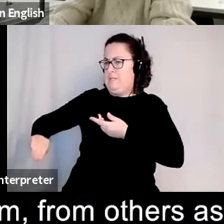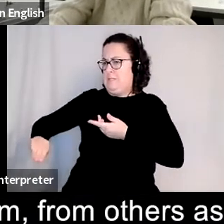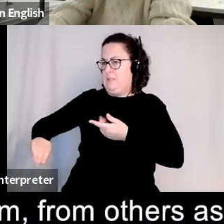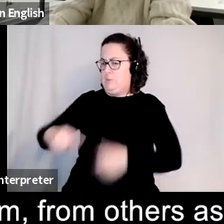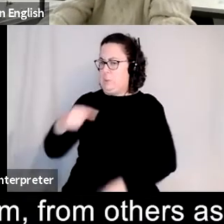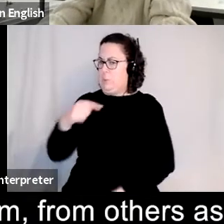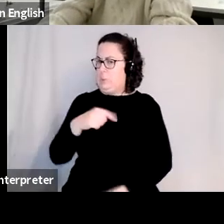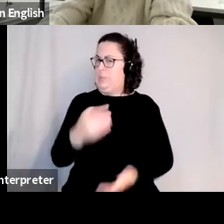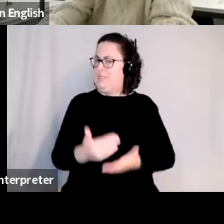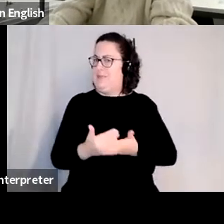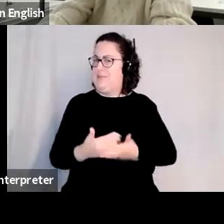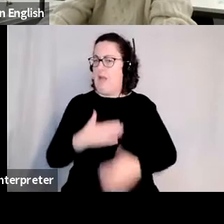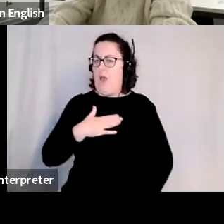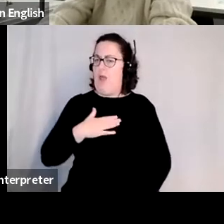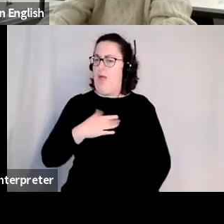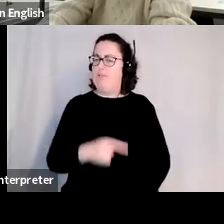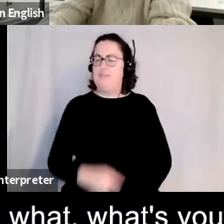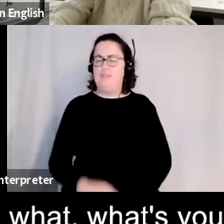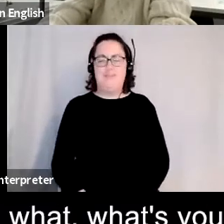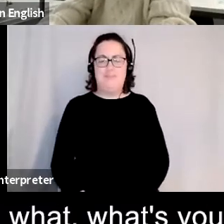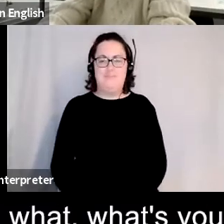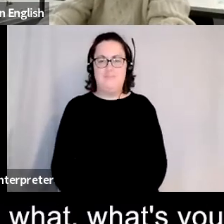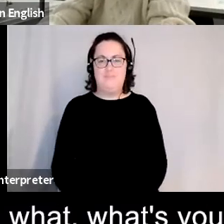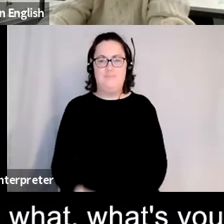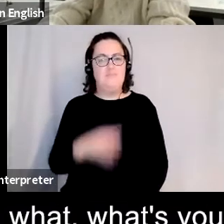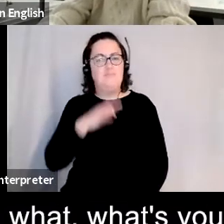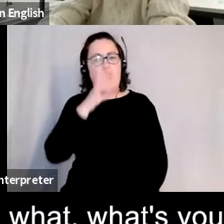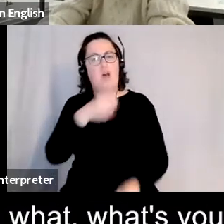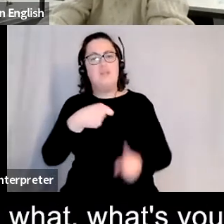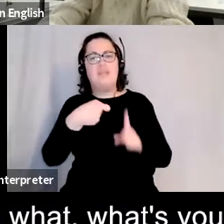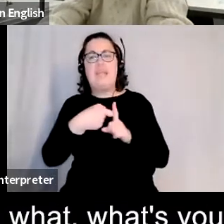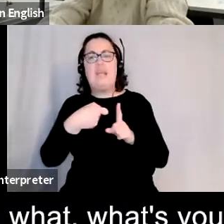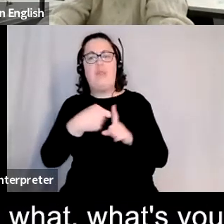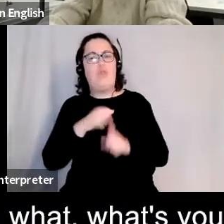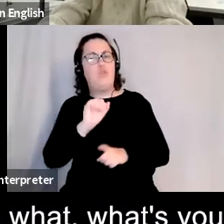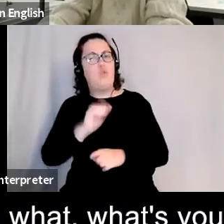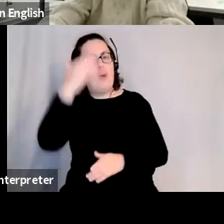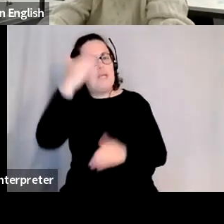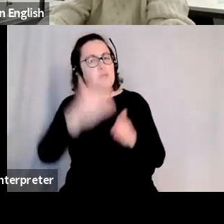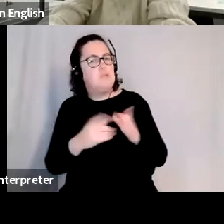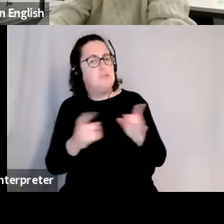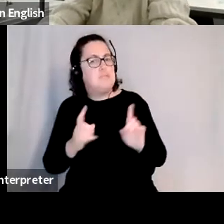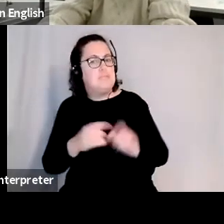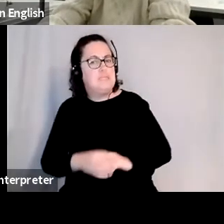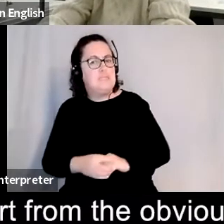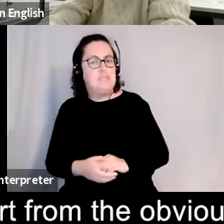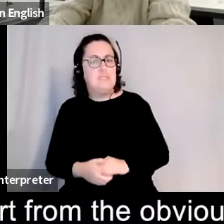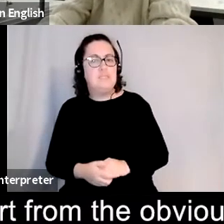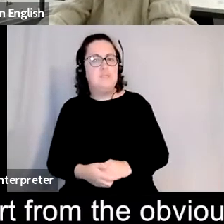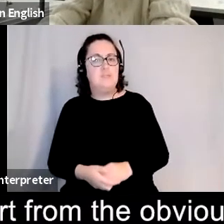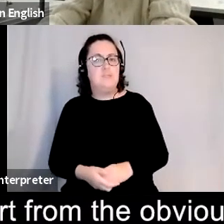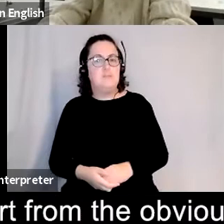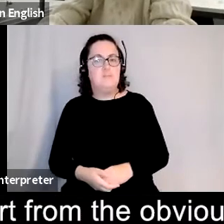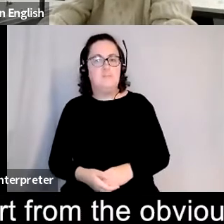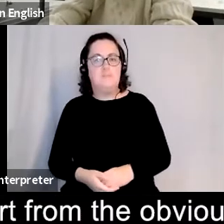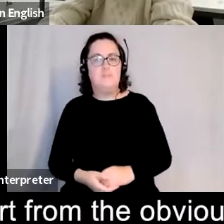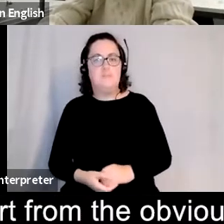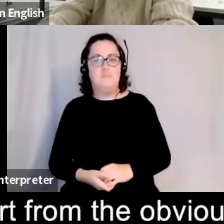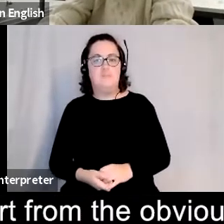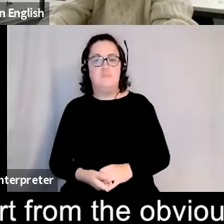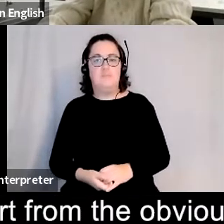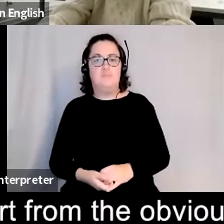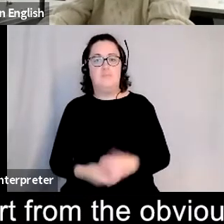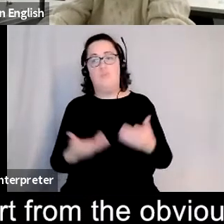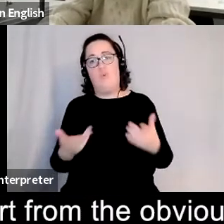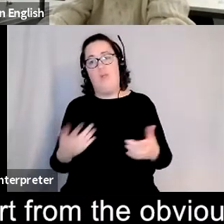safety net that's a wonderful idea uh keith uh what what's your experience been um well apart from the